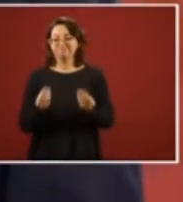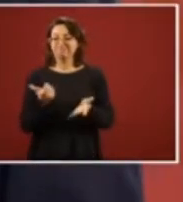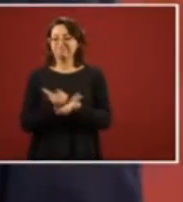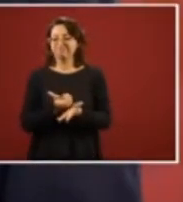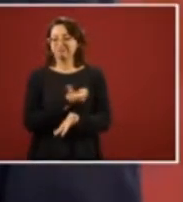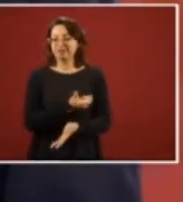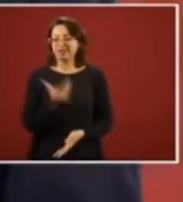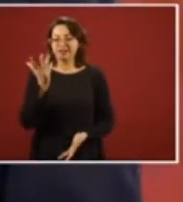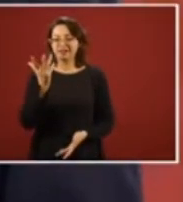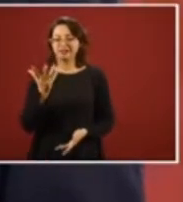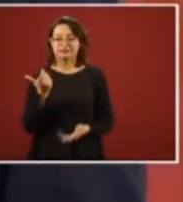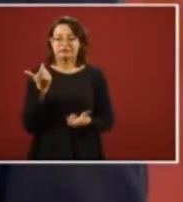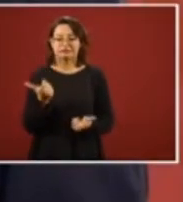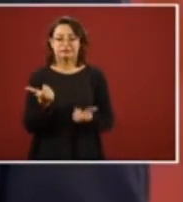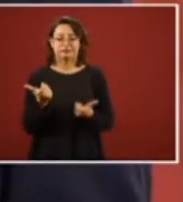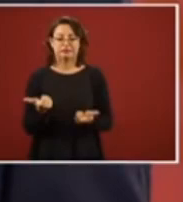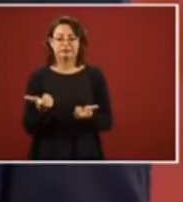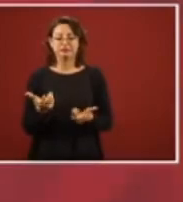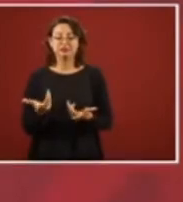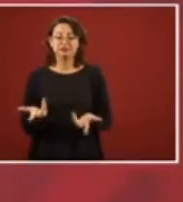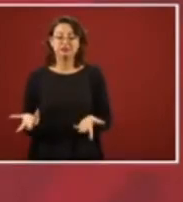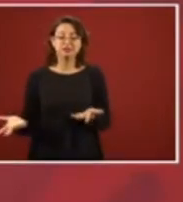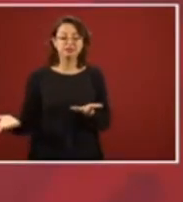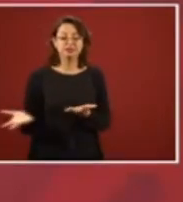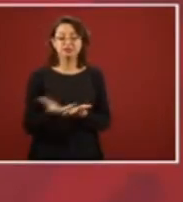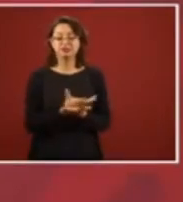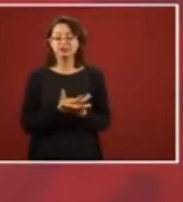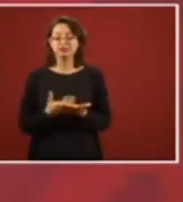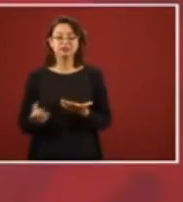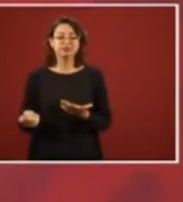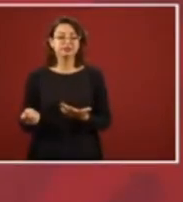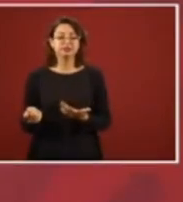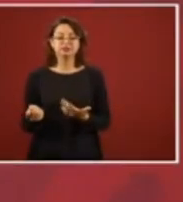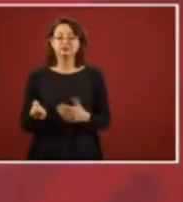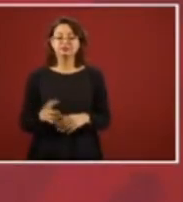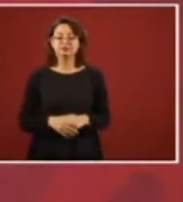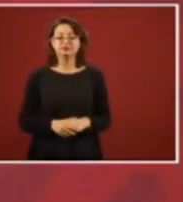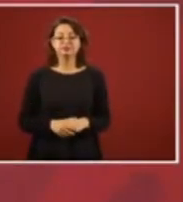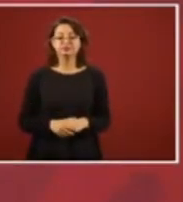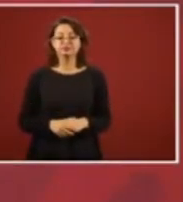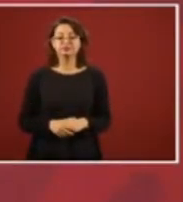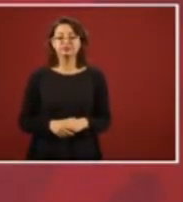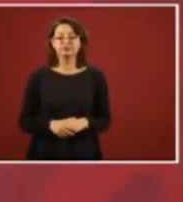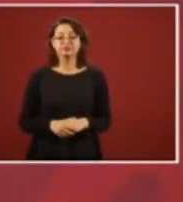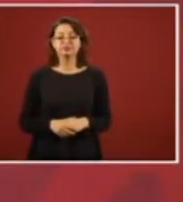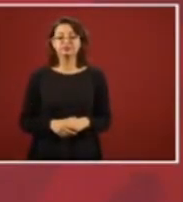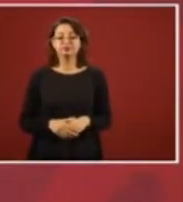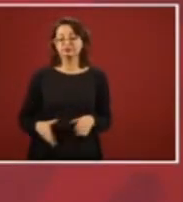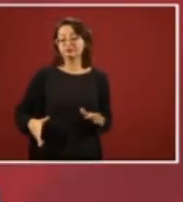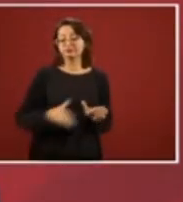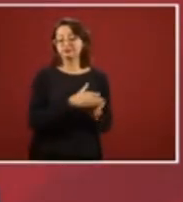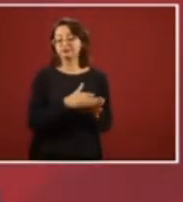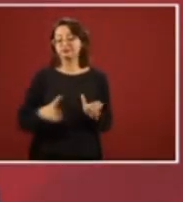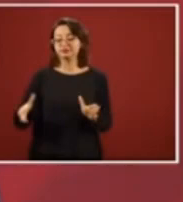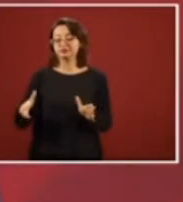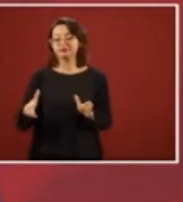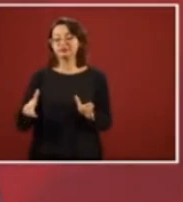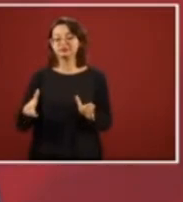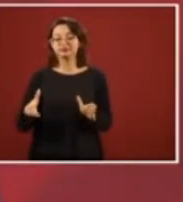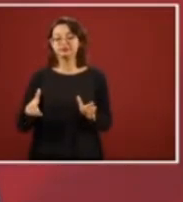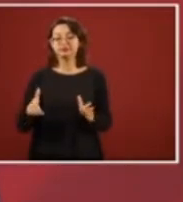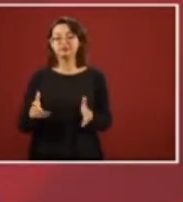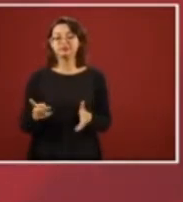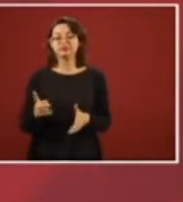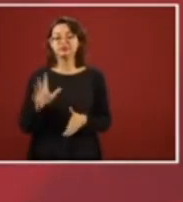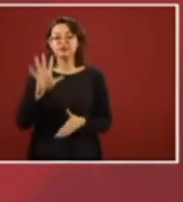it's a lot of money. We're talking about, just in this phase,